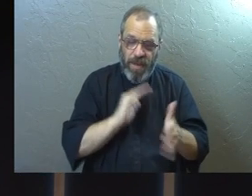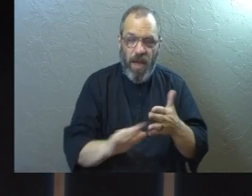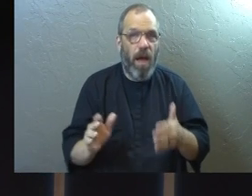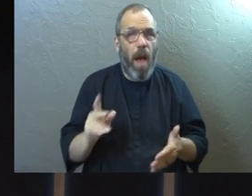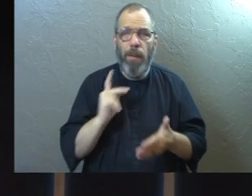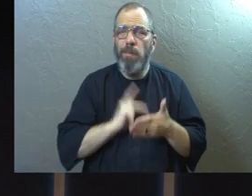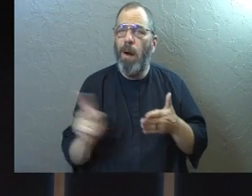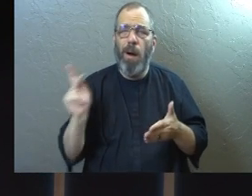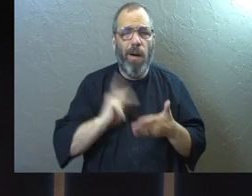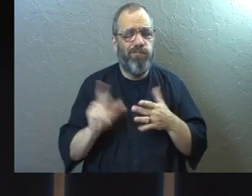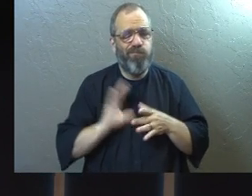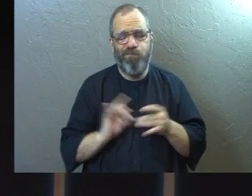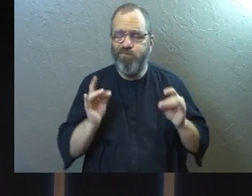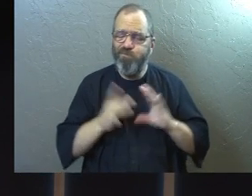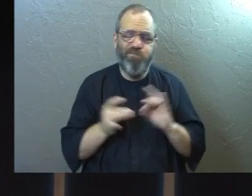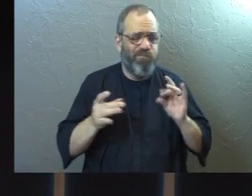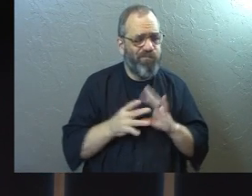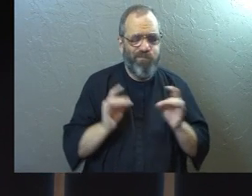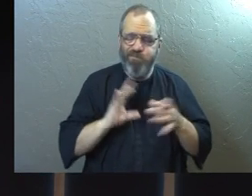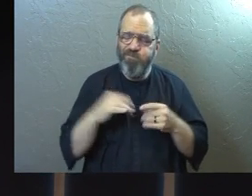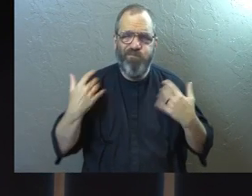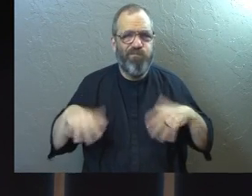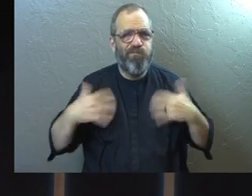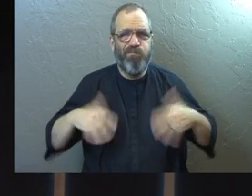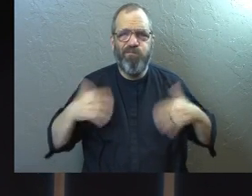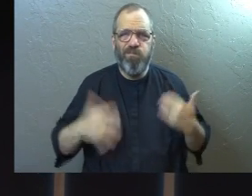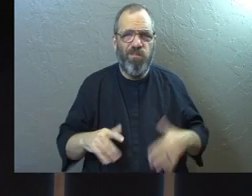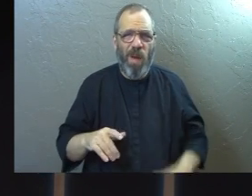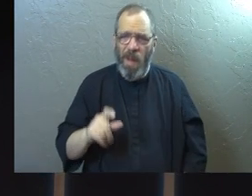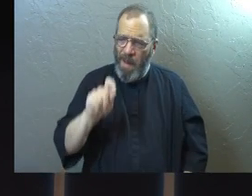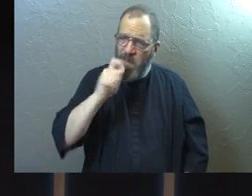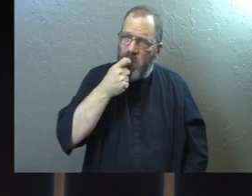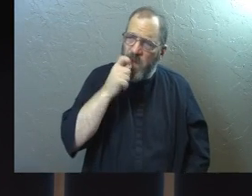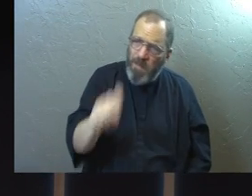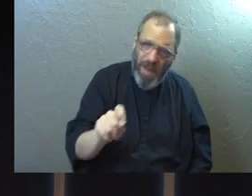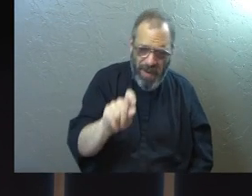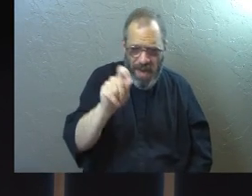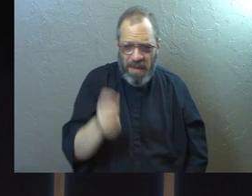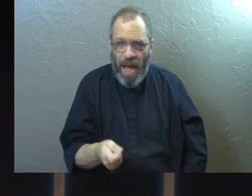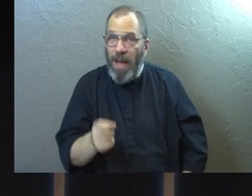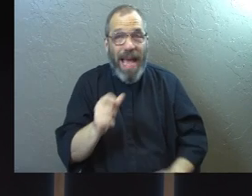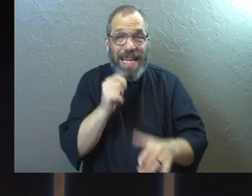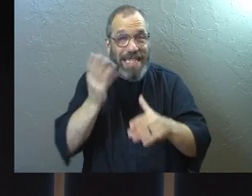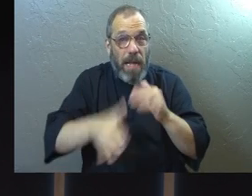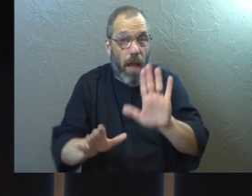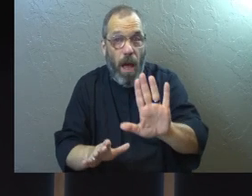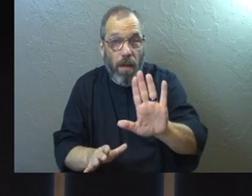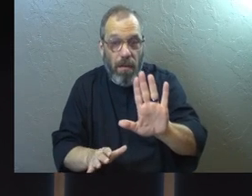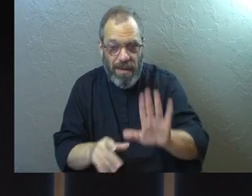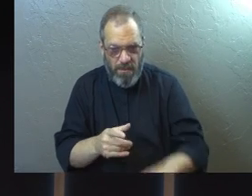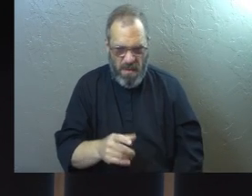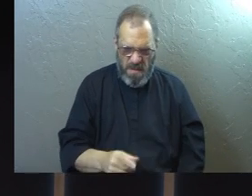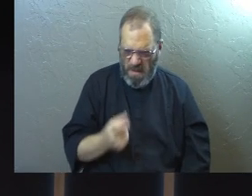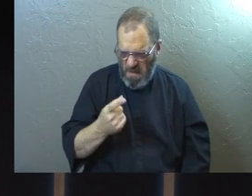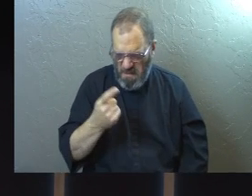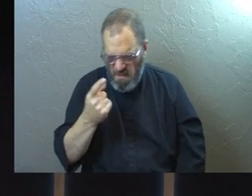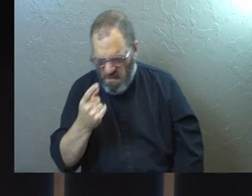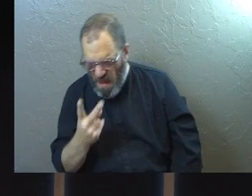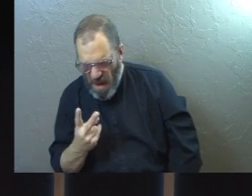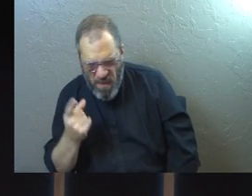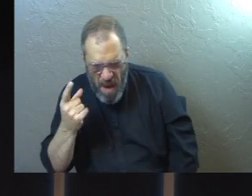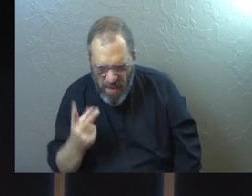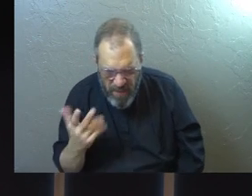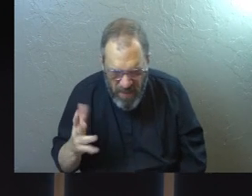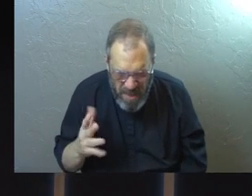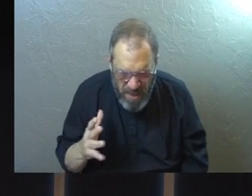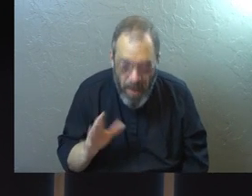Paul's just going off. It's awesome. No punctuation. He's not even done. He's maybe halfway through at best.